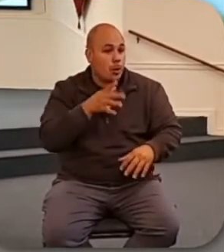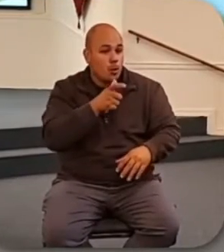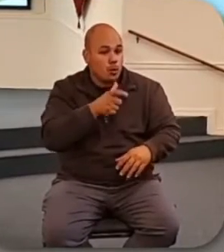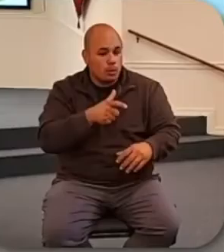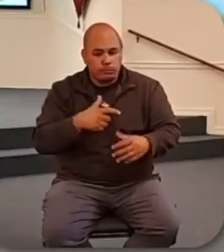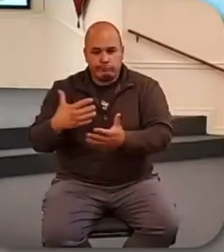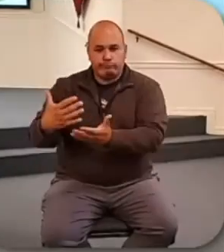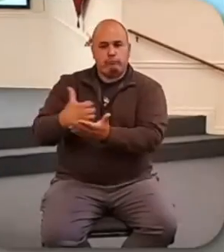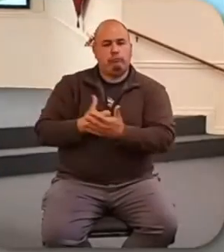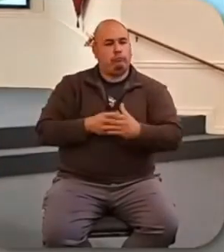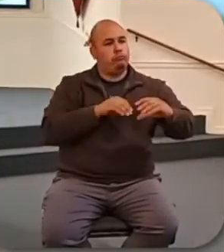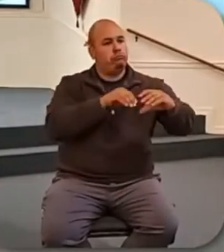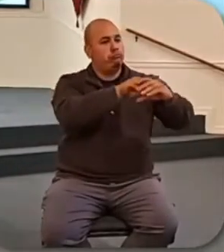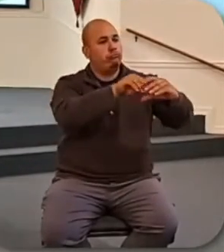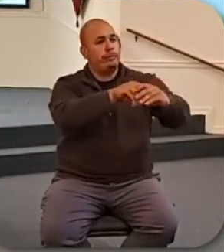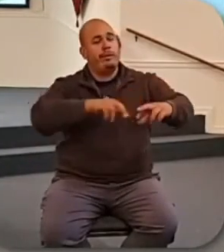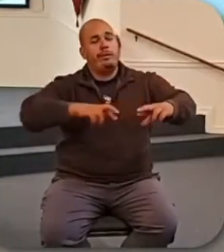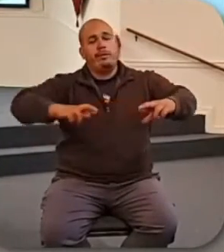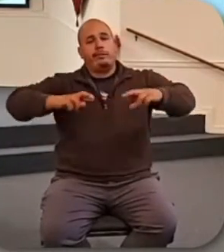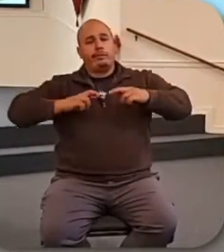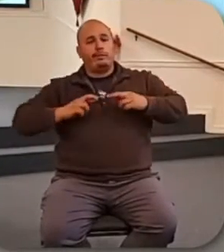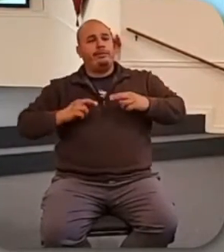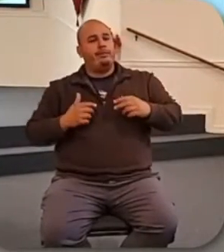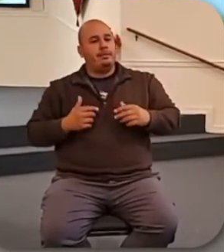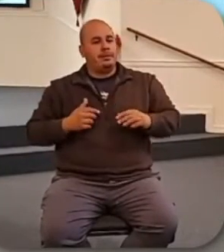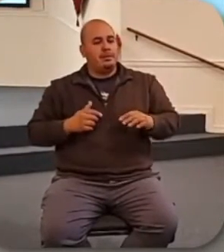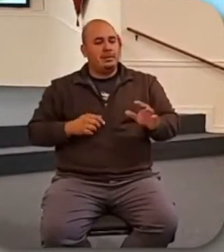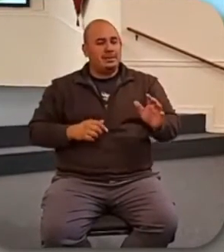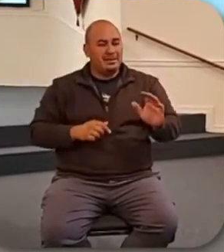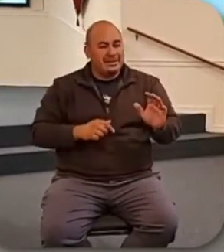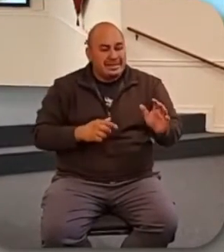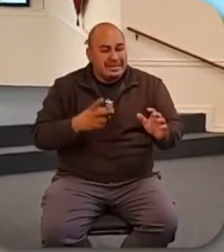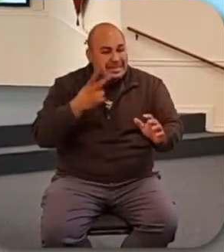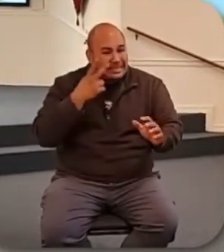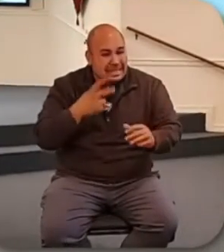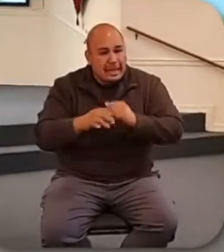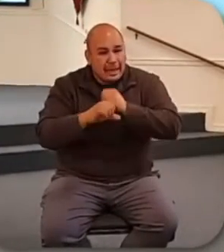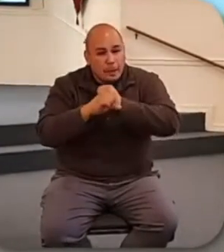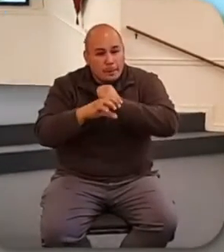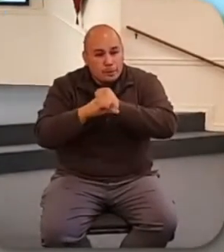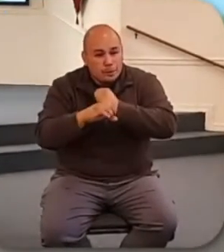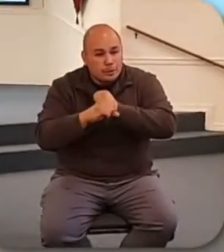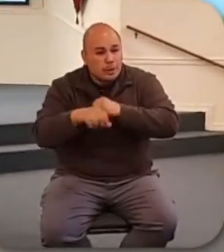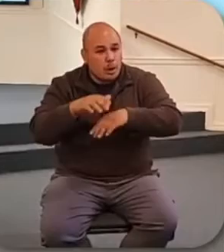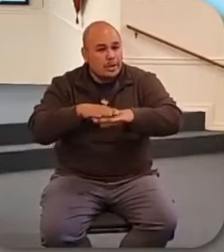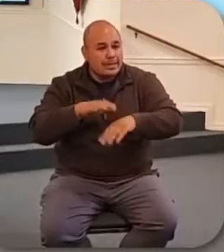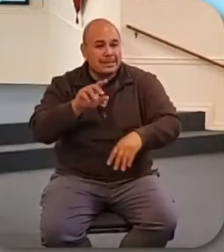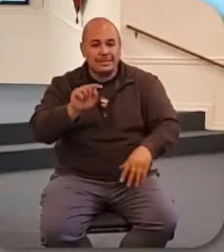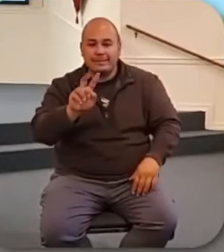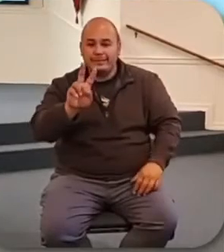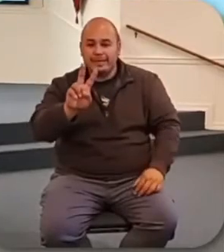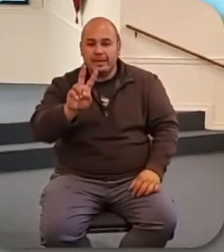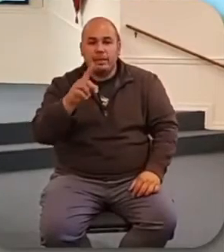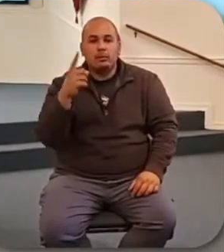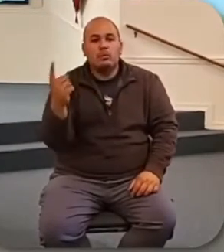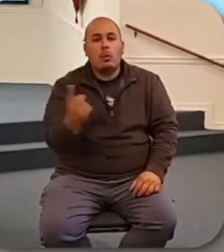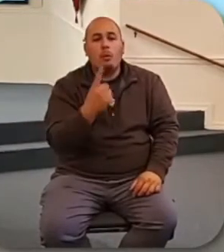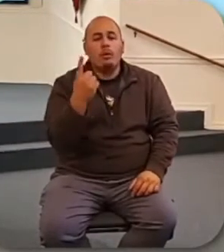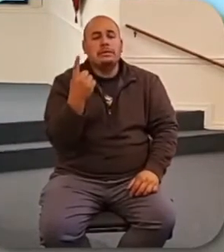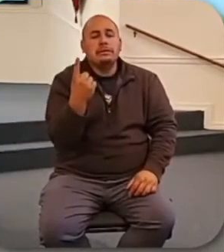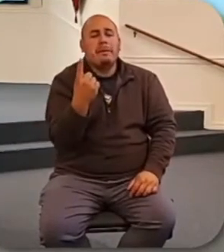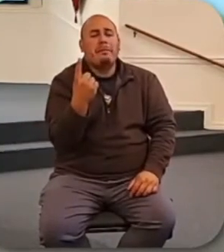TV and watch a few commercials and you see this all over the place. The commercials will tell you there's always something else that you